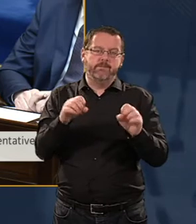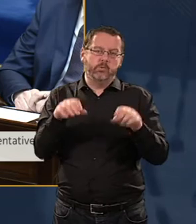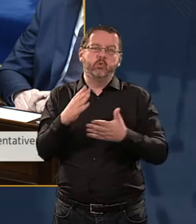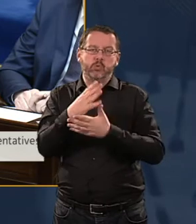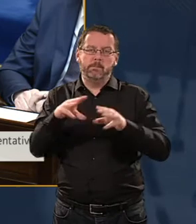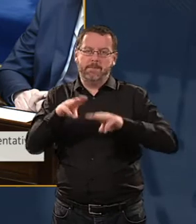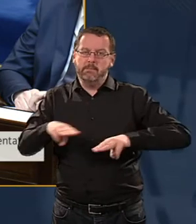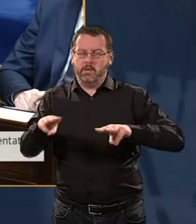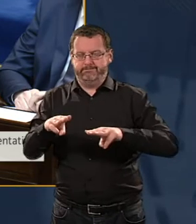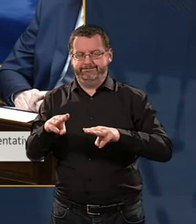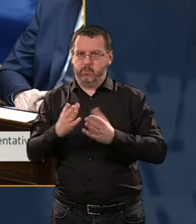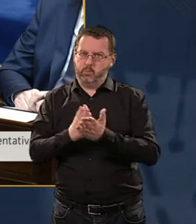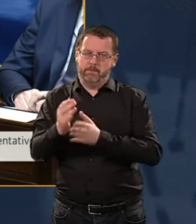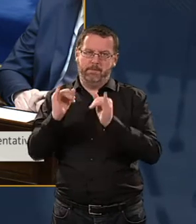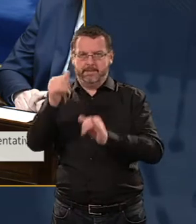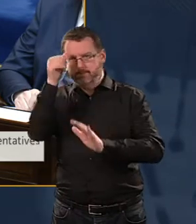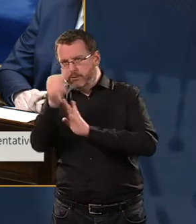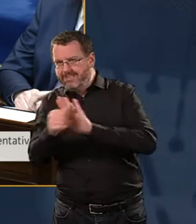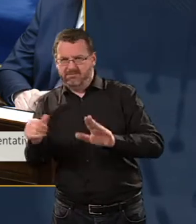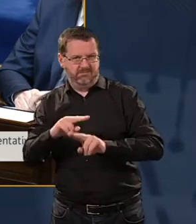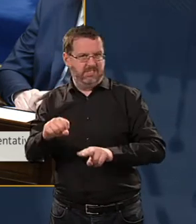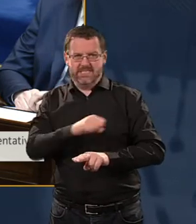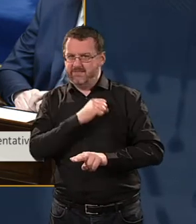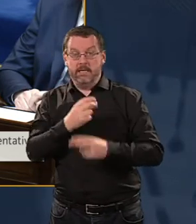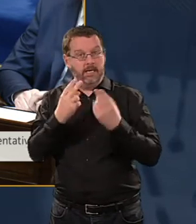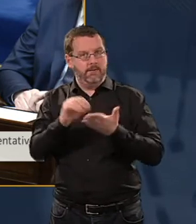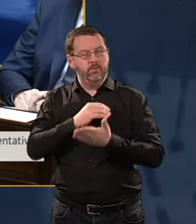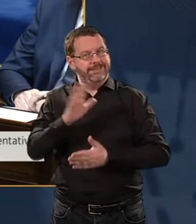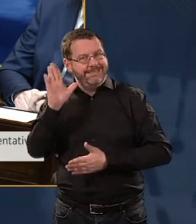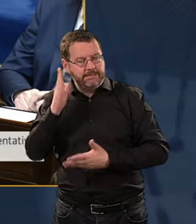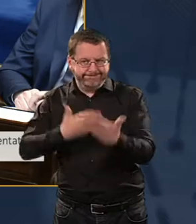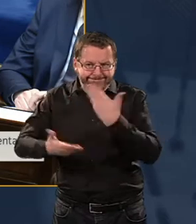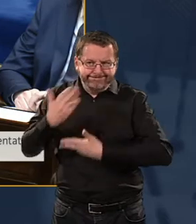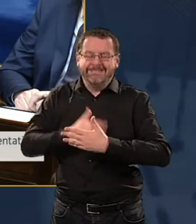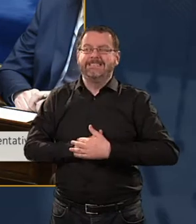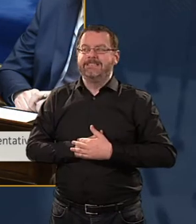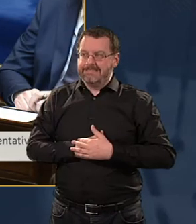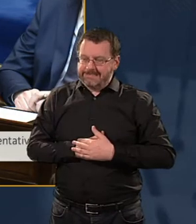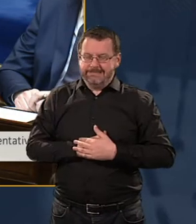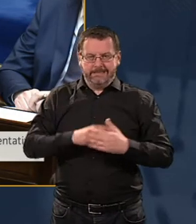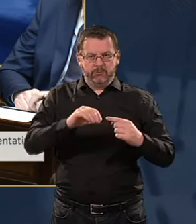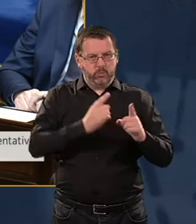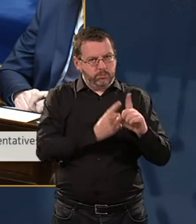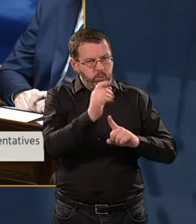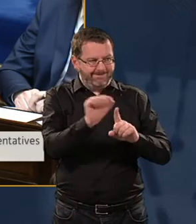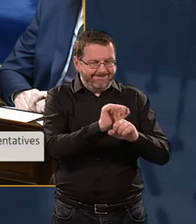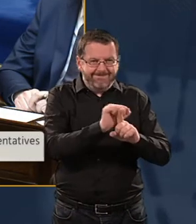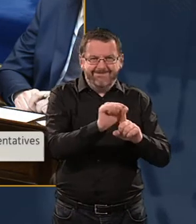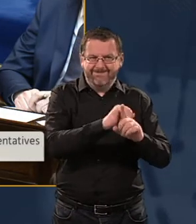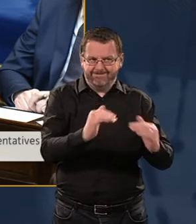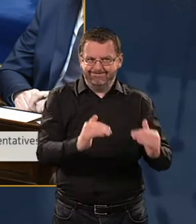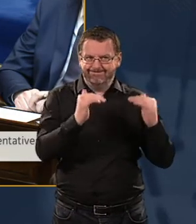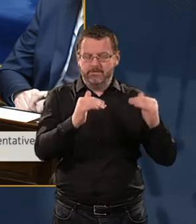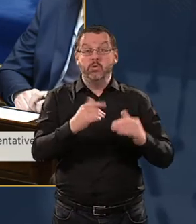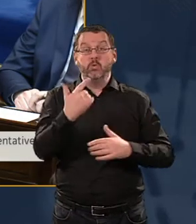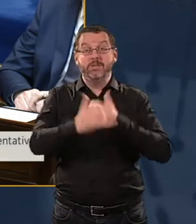unsatisfactory or bad experience. It's important that we listen to those stories, learn from them and see what we can improve. For the last two years, we've